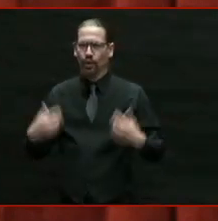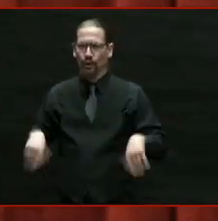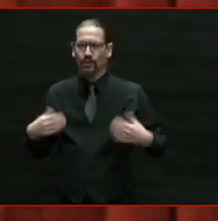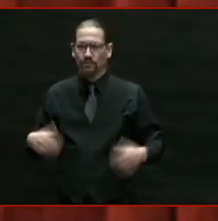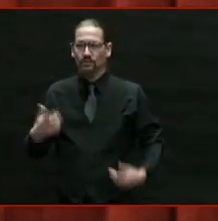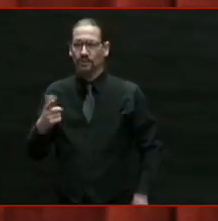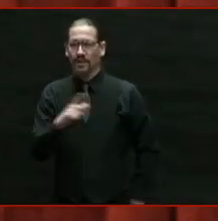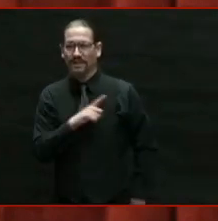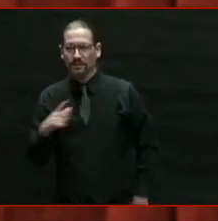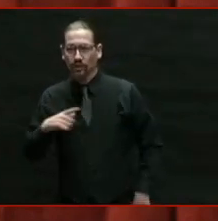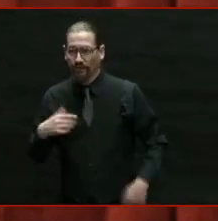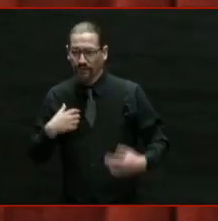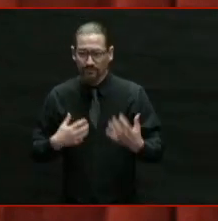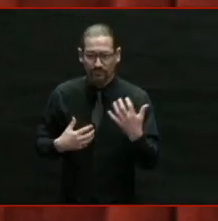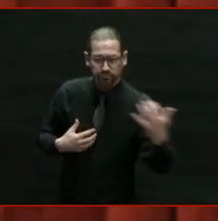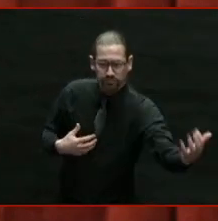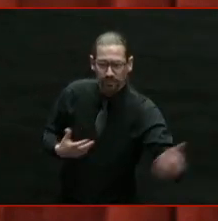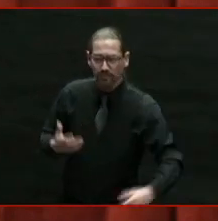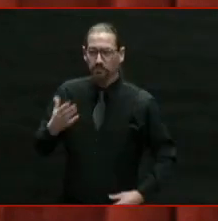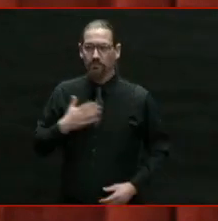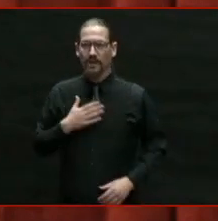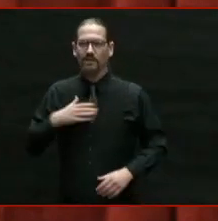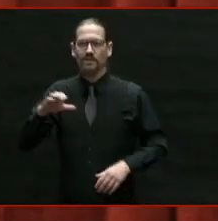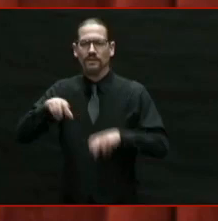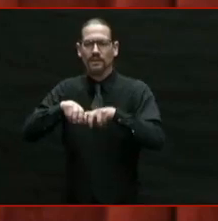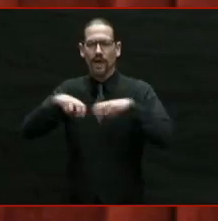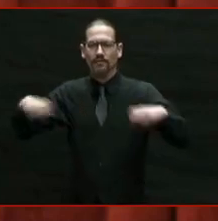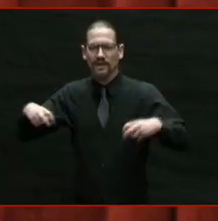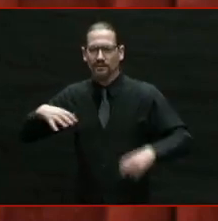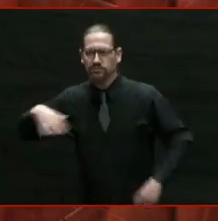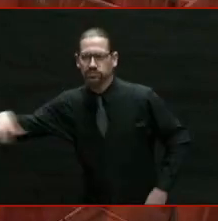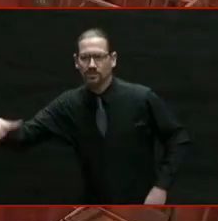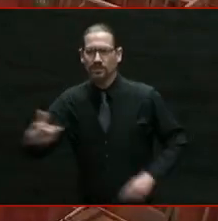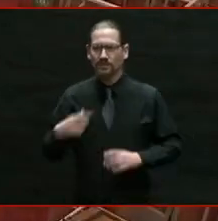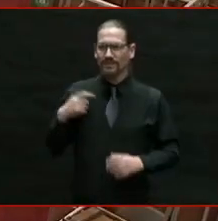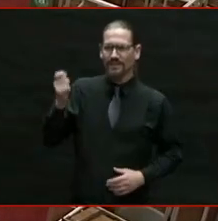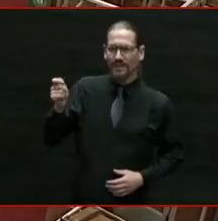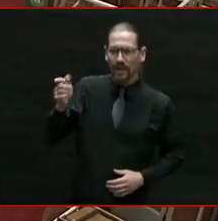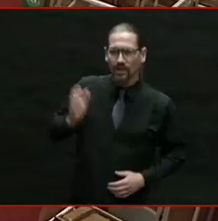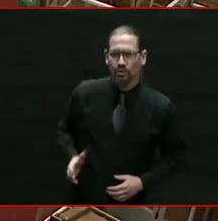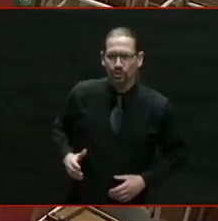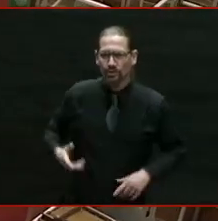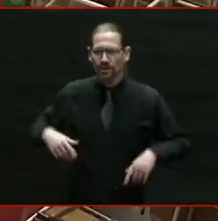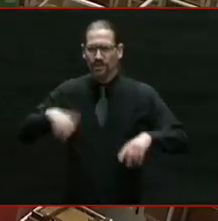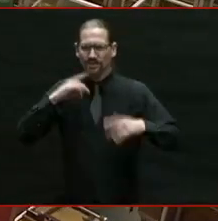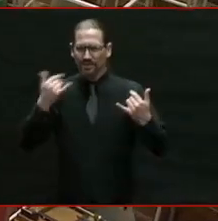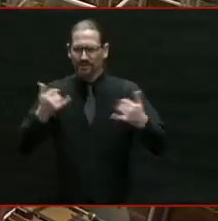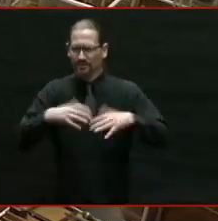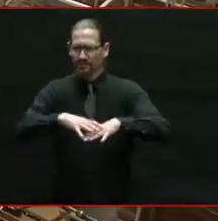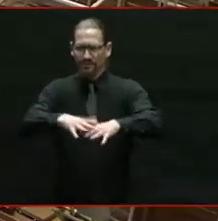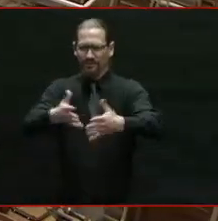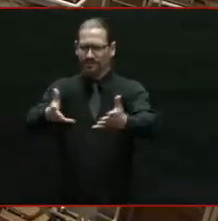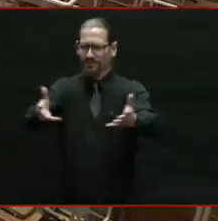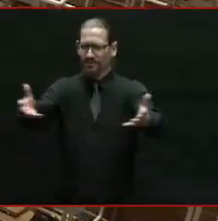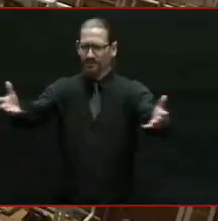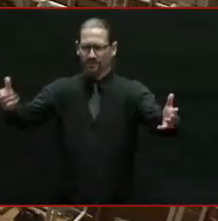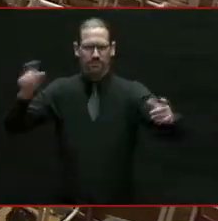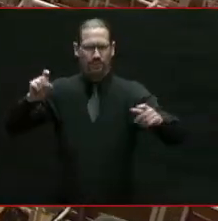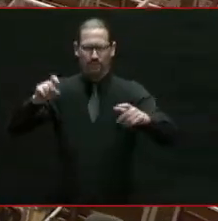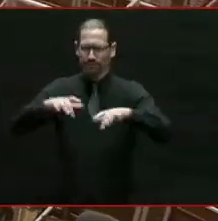cabinet, judges, local leaders, mayors, and so many others.